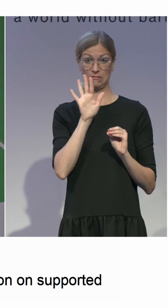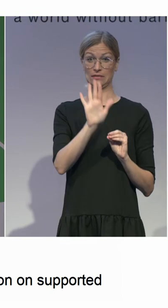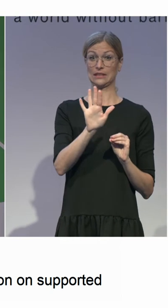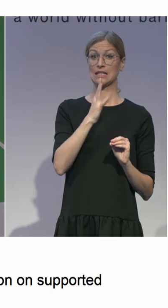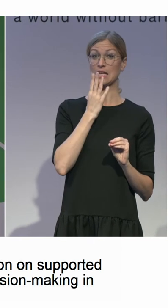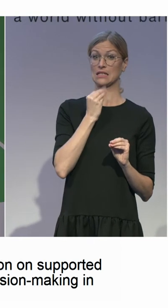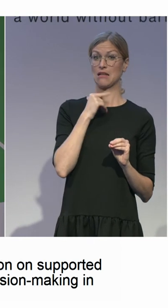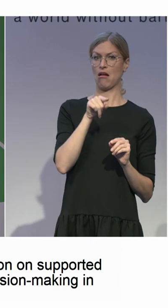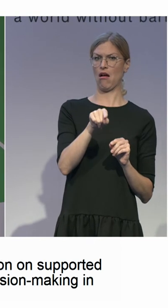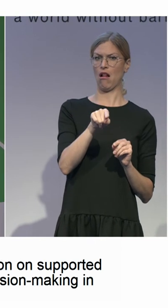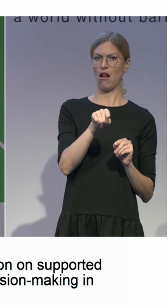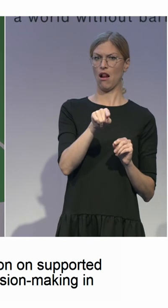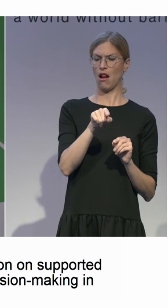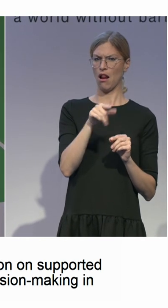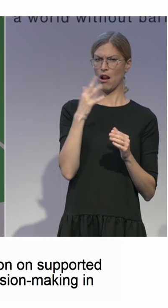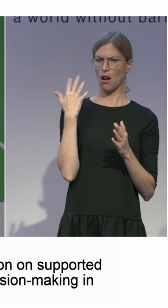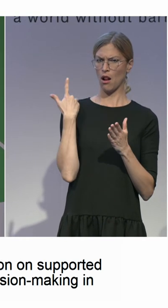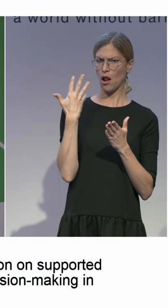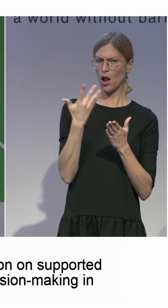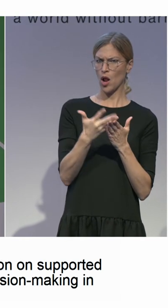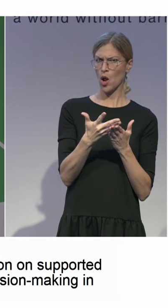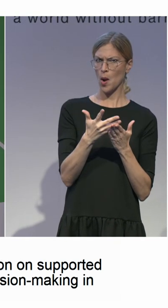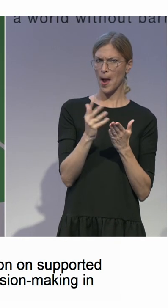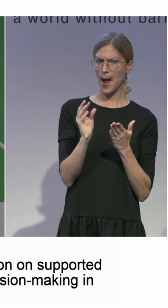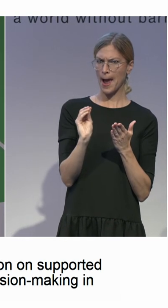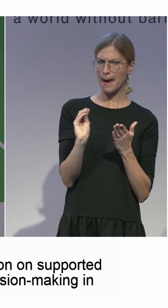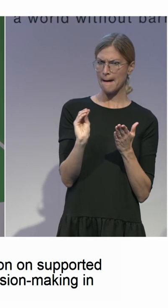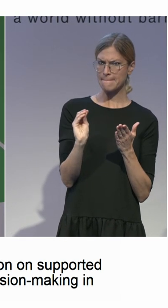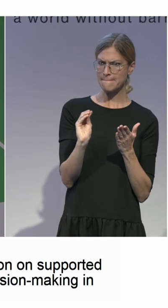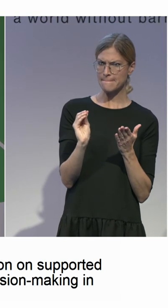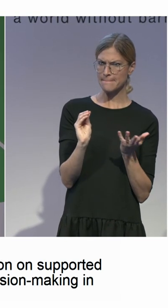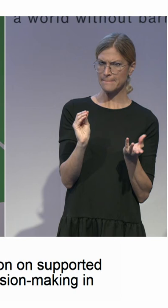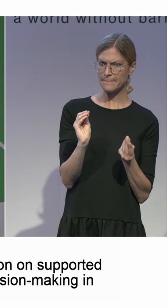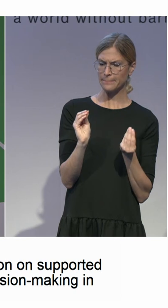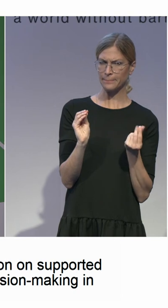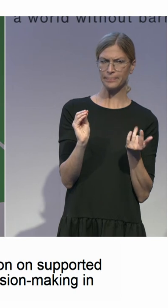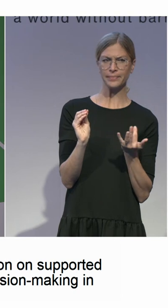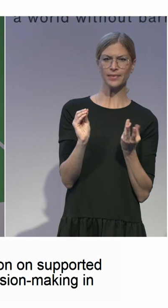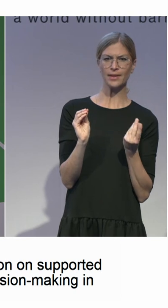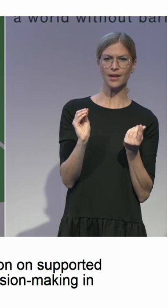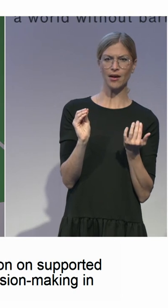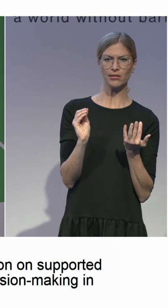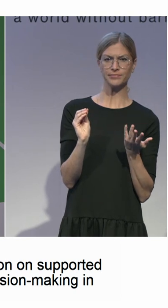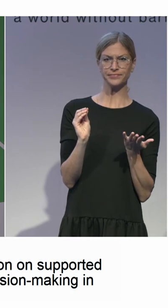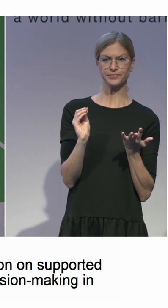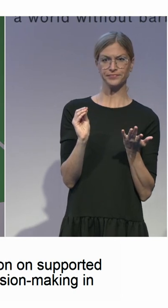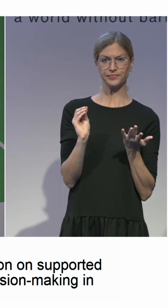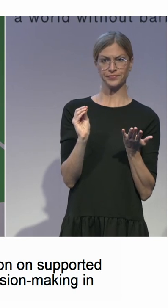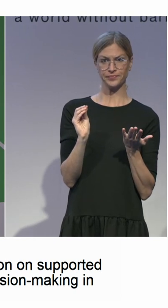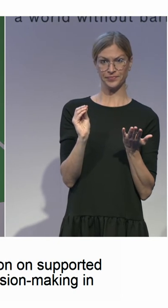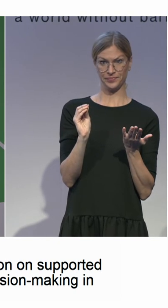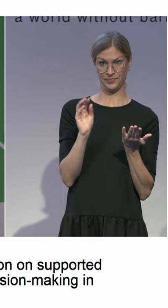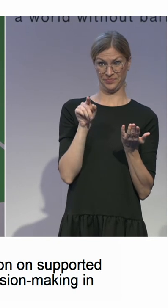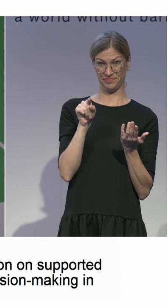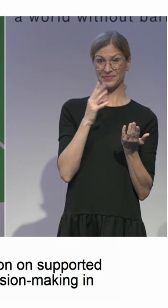makes guardianship disappear. No? If I understand they co